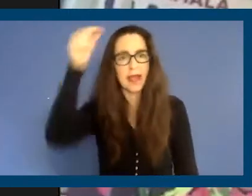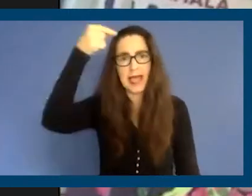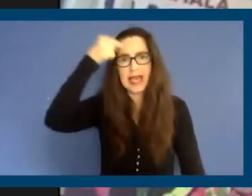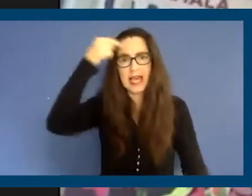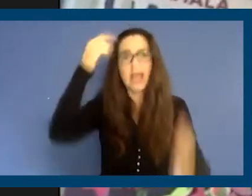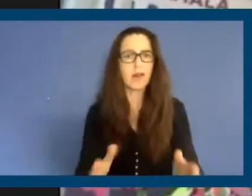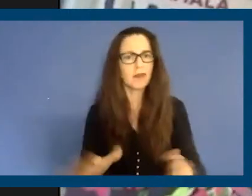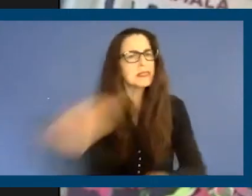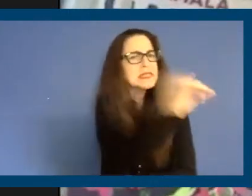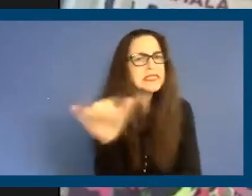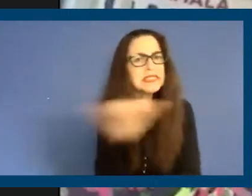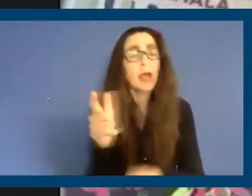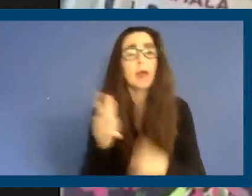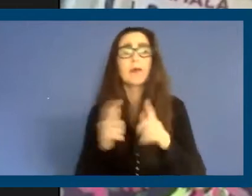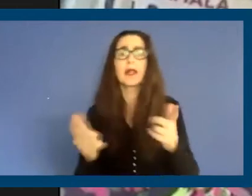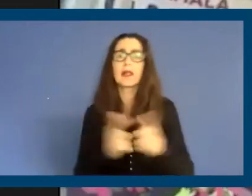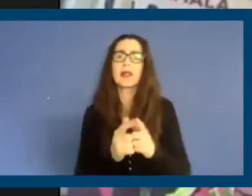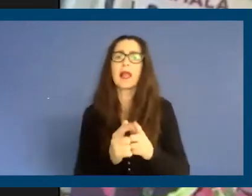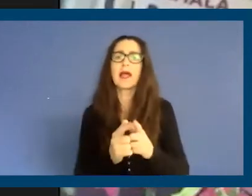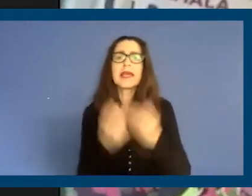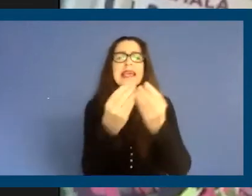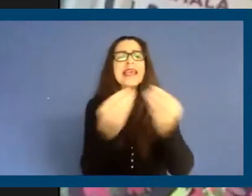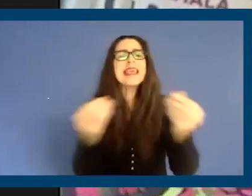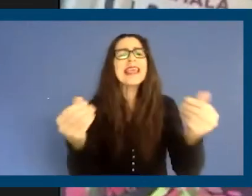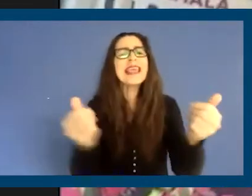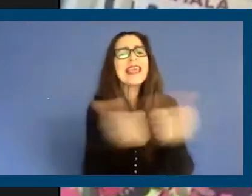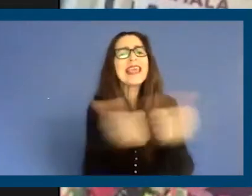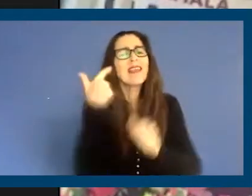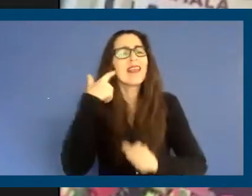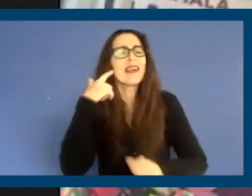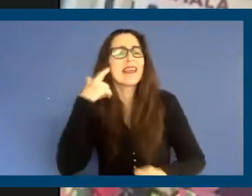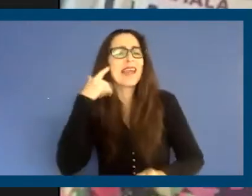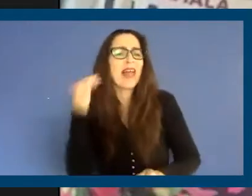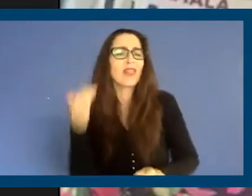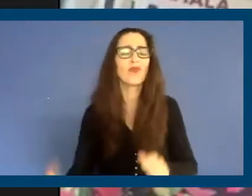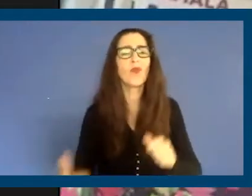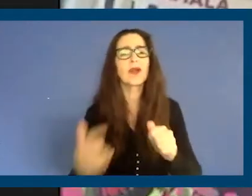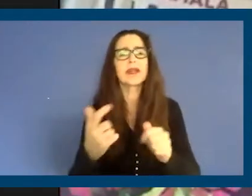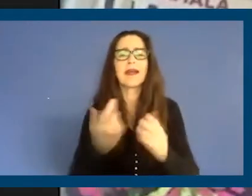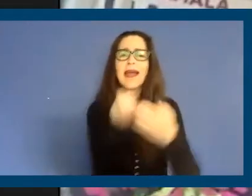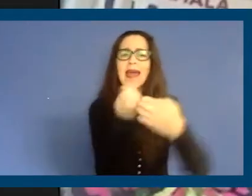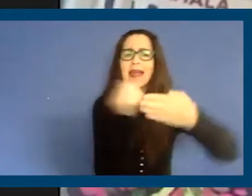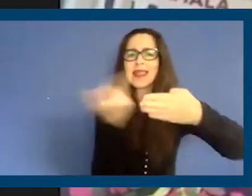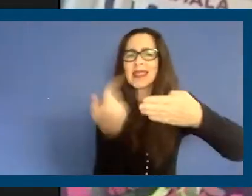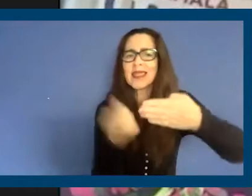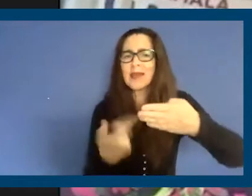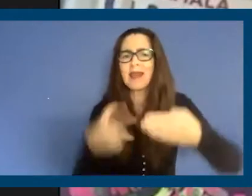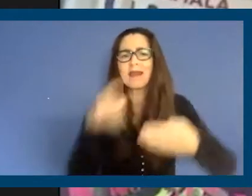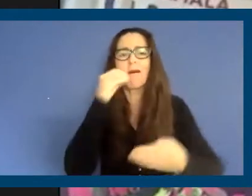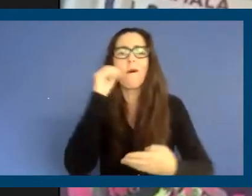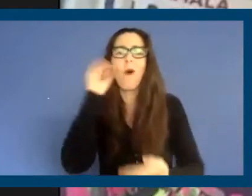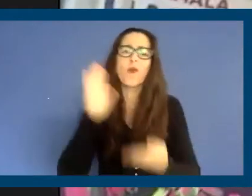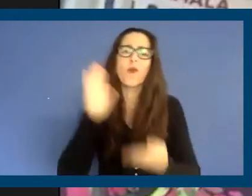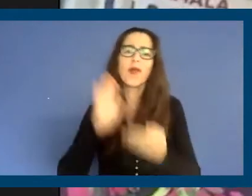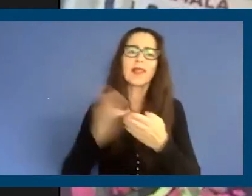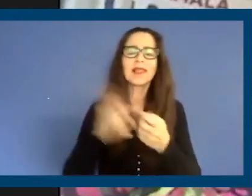can heal California and heal this situation from homelessness. So again, please join me